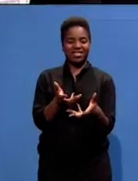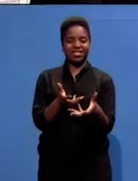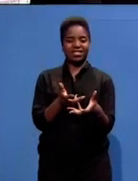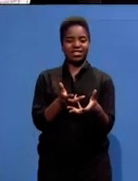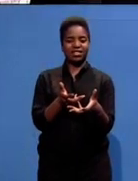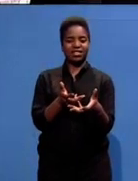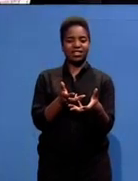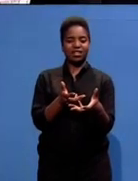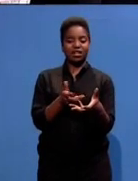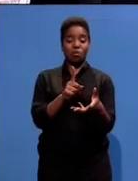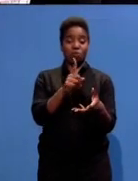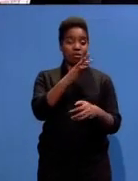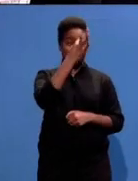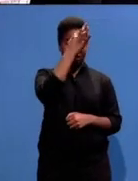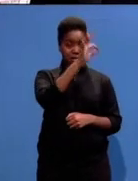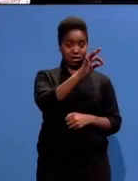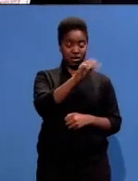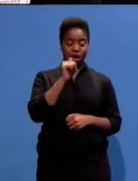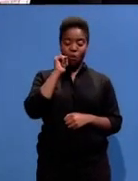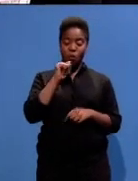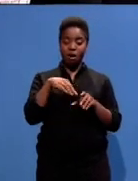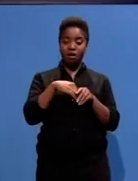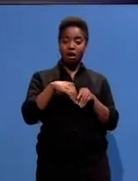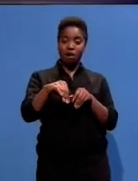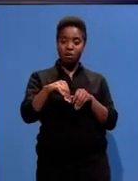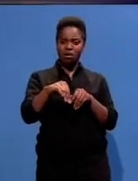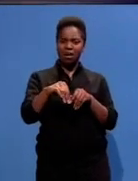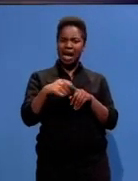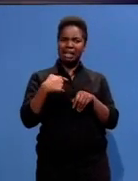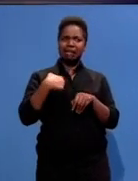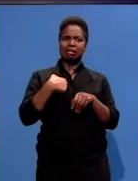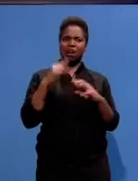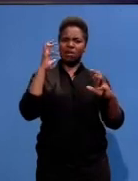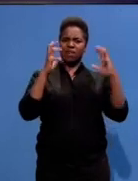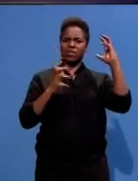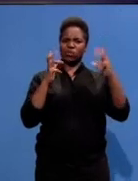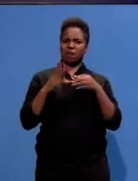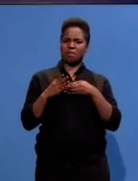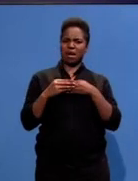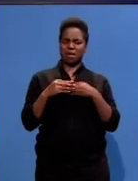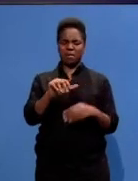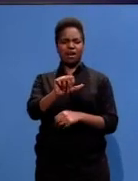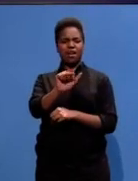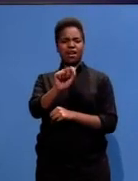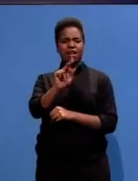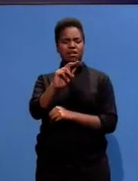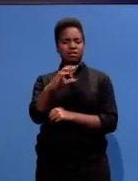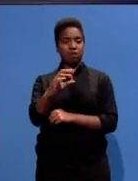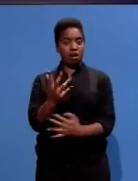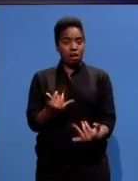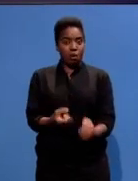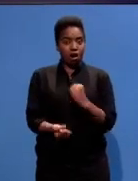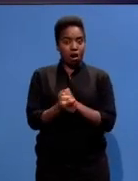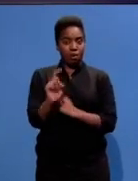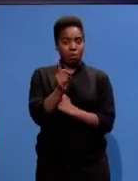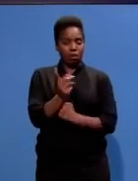and even when he came out there was a lot of confusion amongst the membership of the ANC and amongst